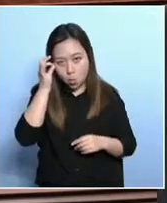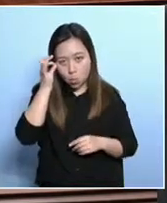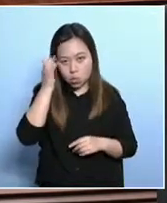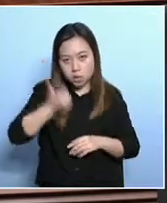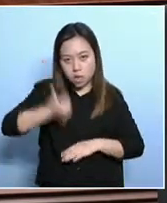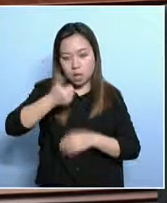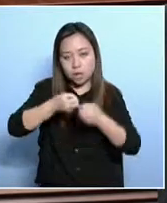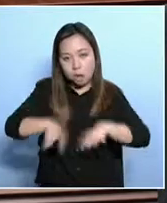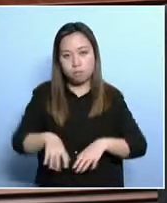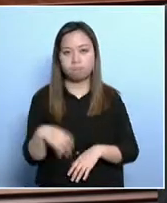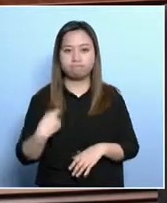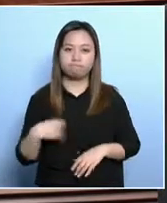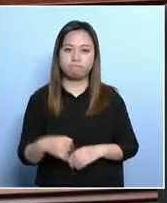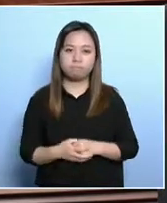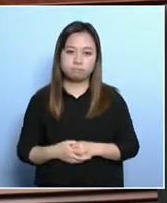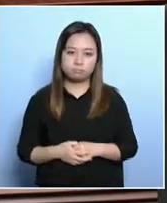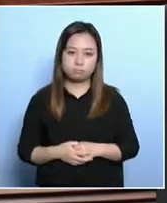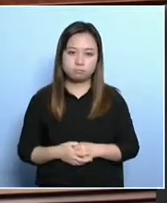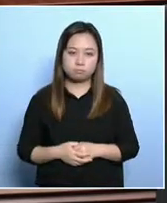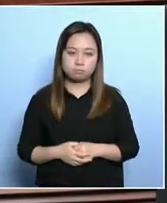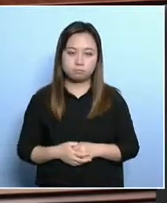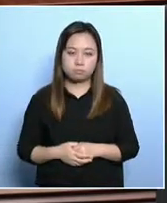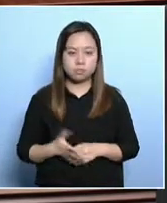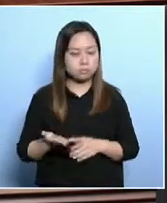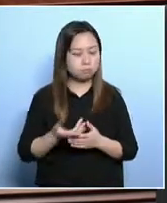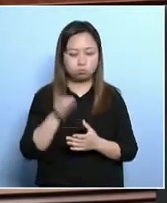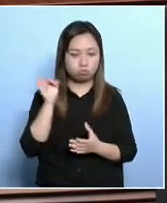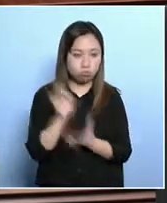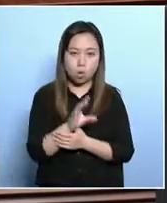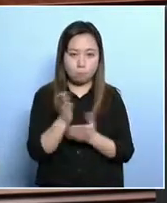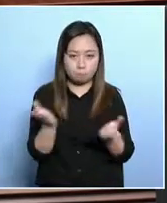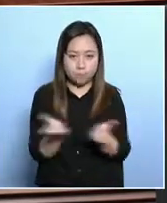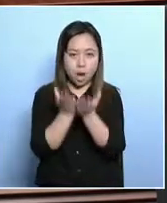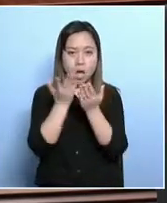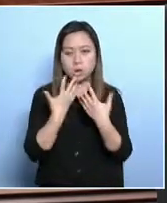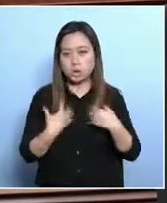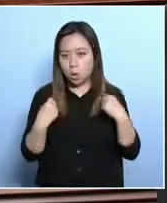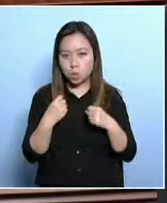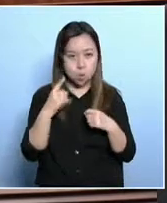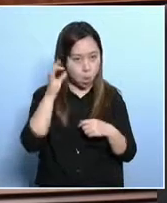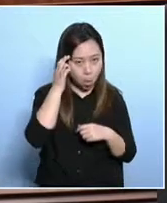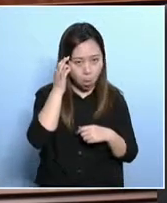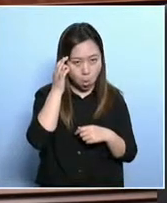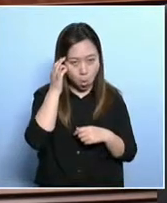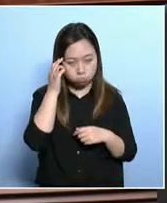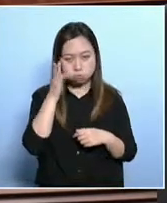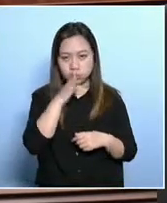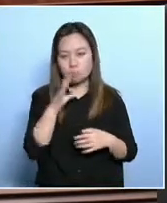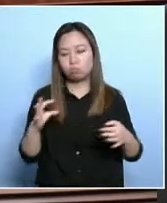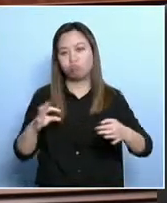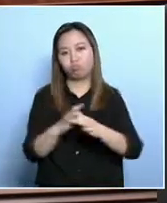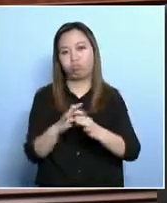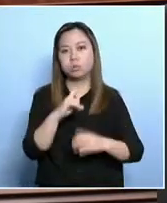policy for these people to be rid of poverty.